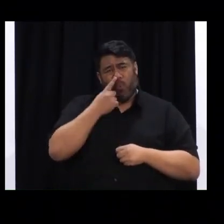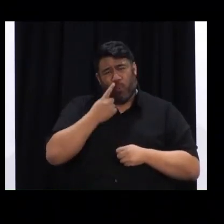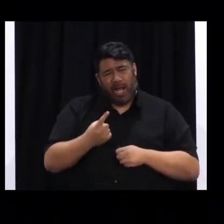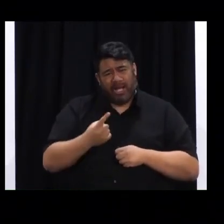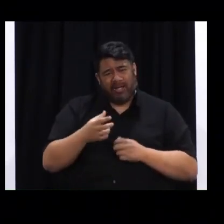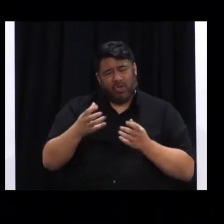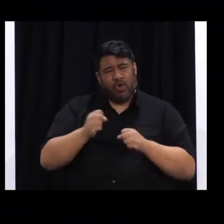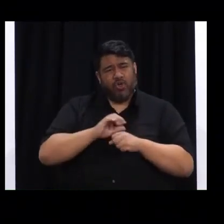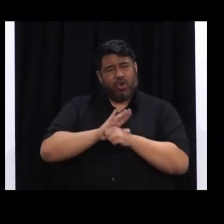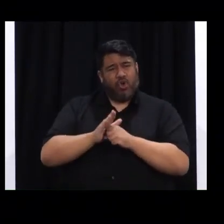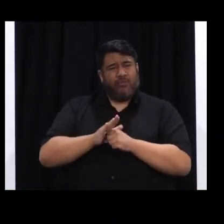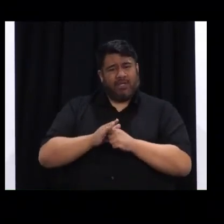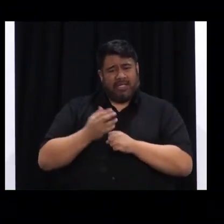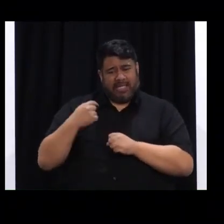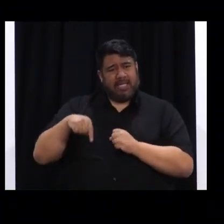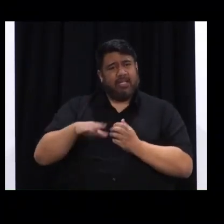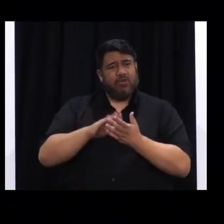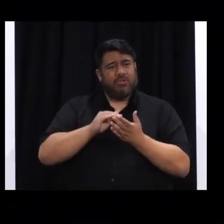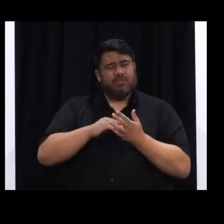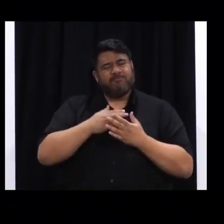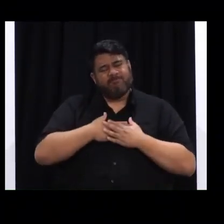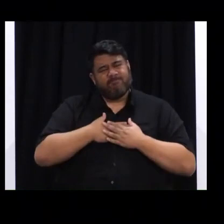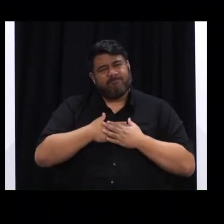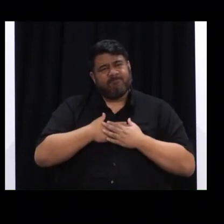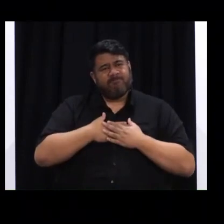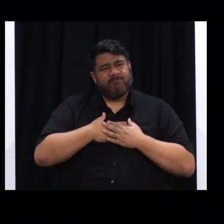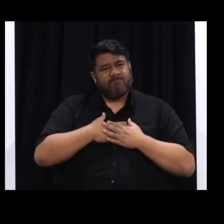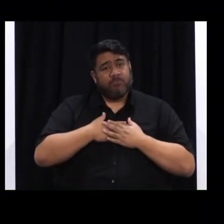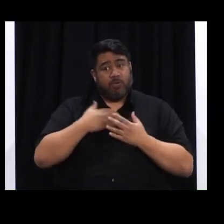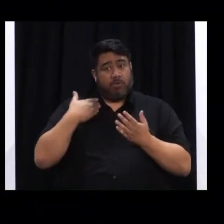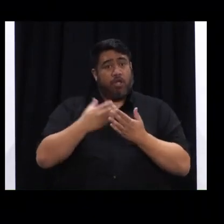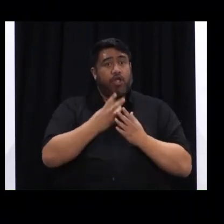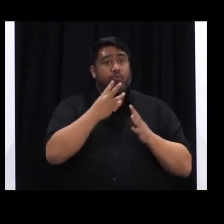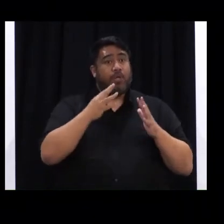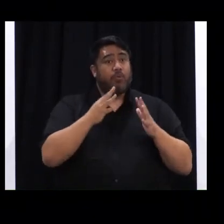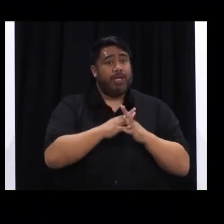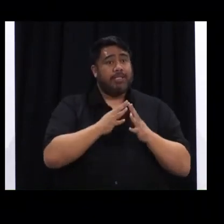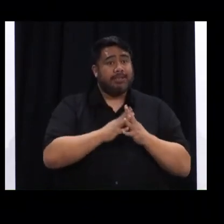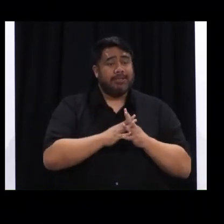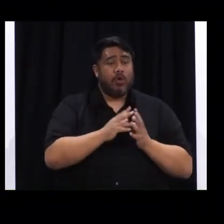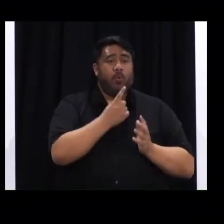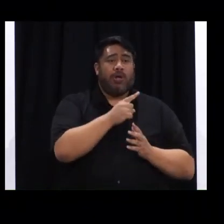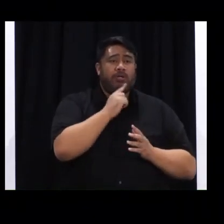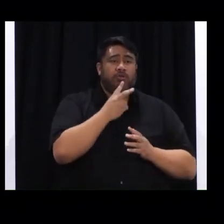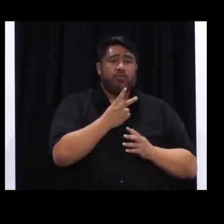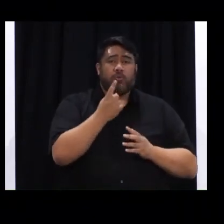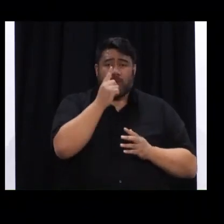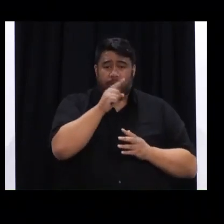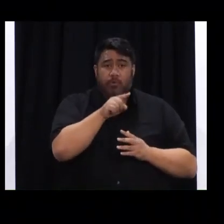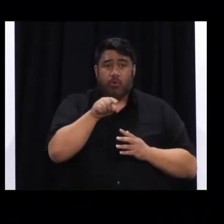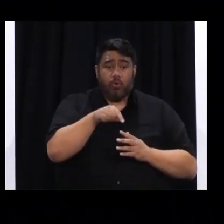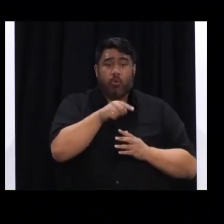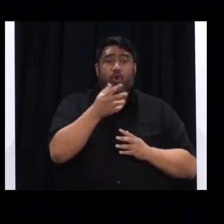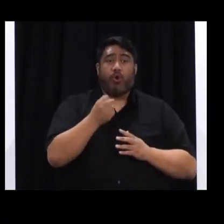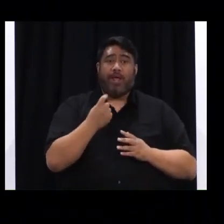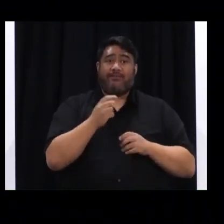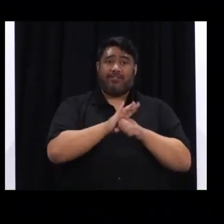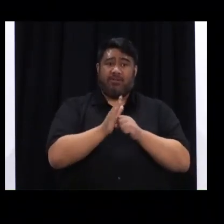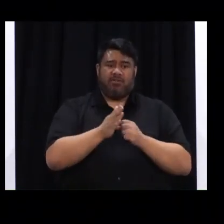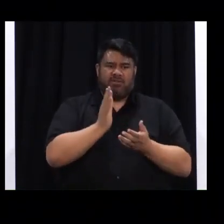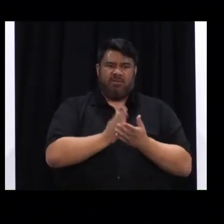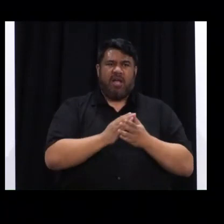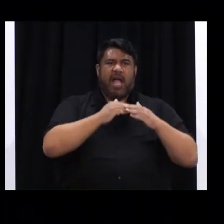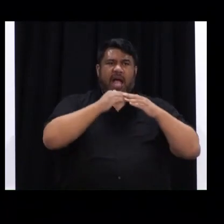121 of the New Zealanders who have tested positive in the last three weeks are under nine years old. These are children